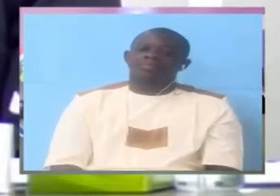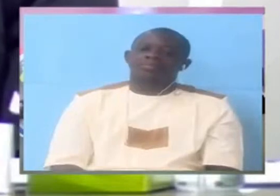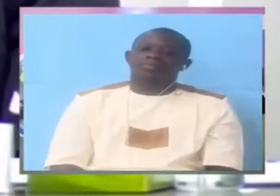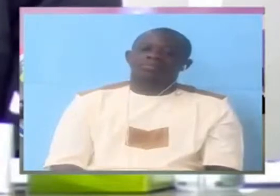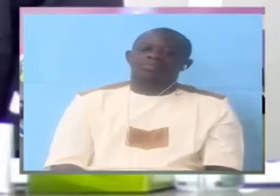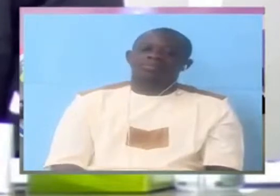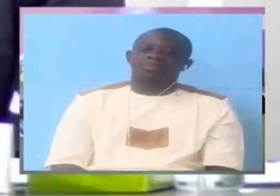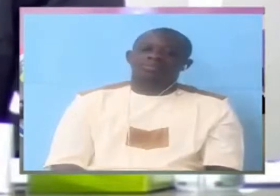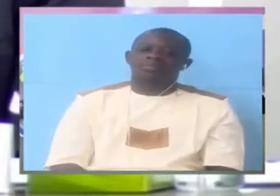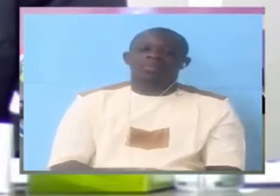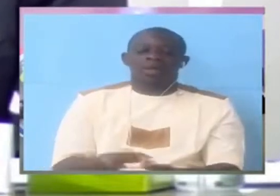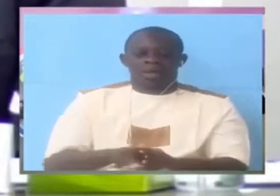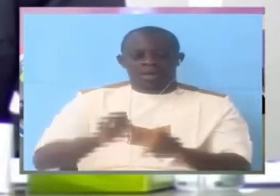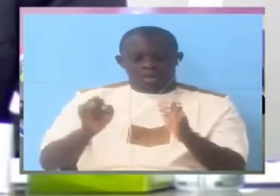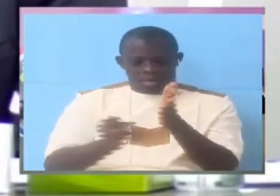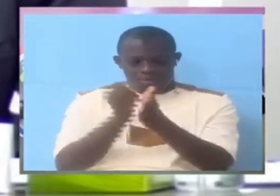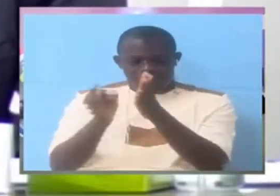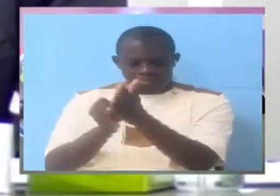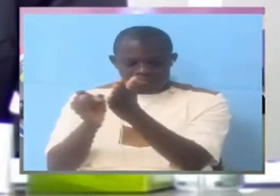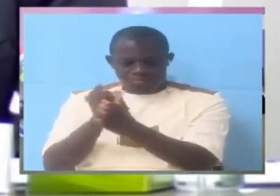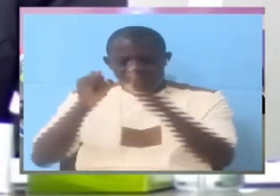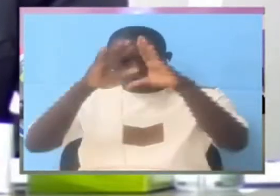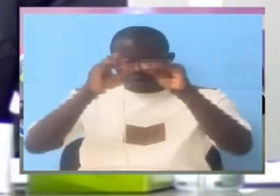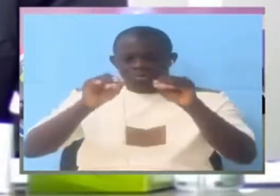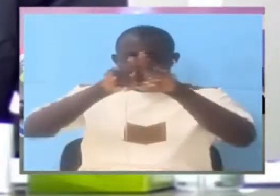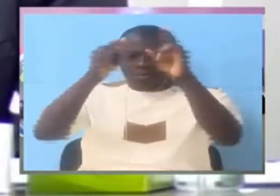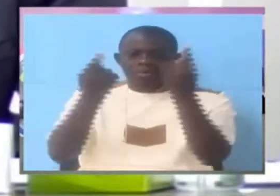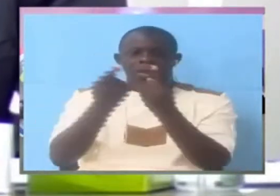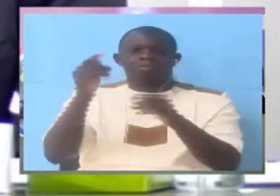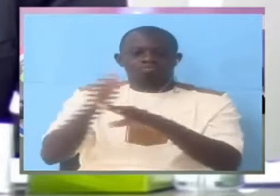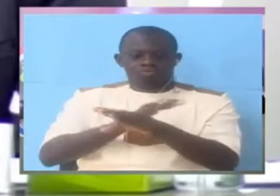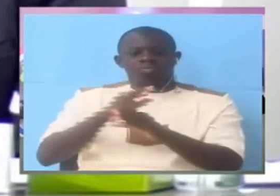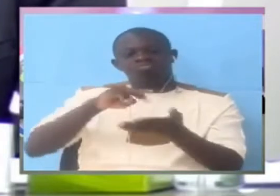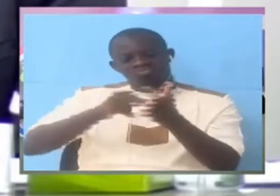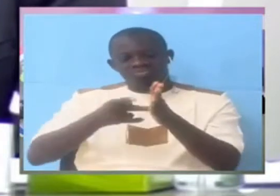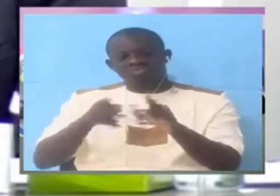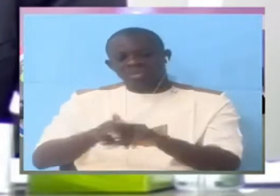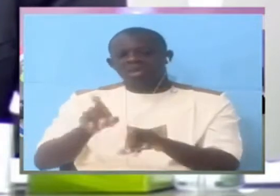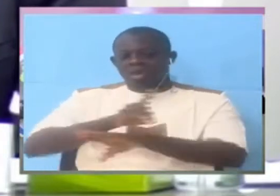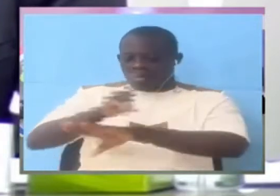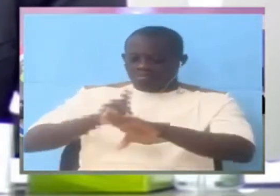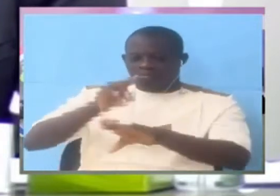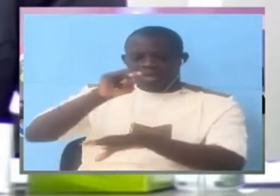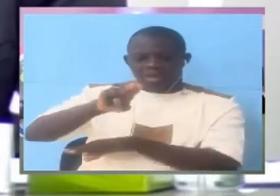The Investigations Unit was at the heart of the NIA, correct?